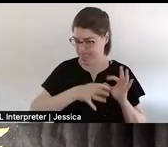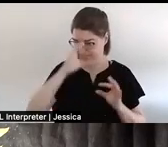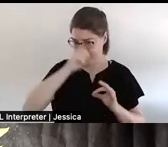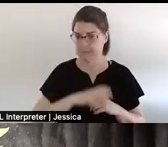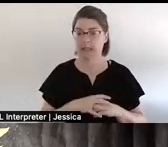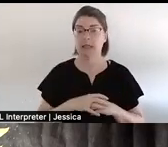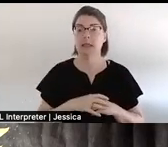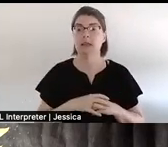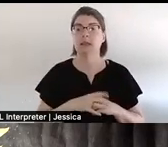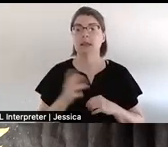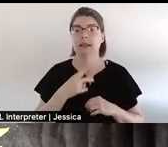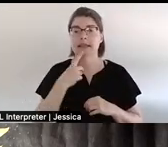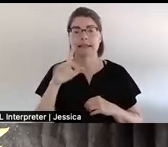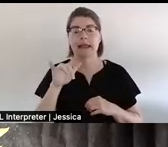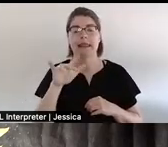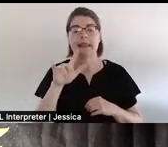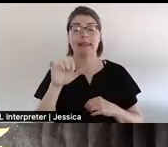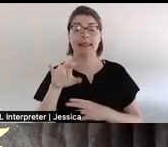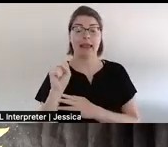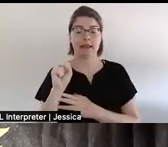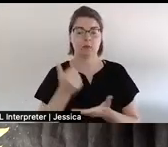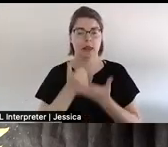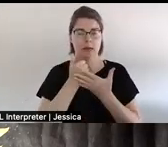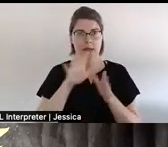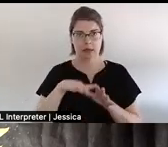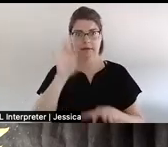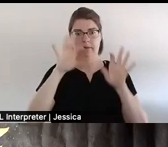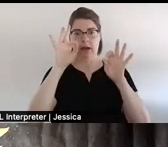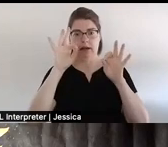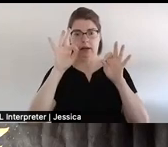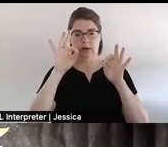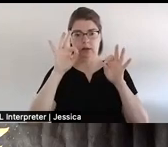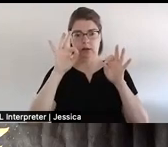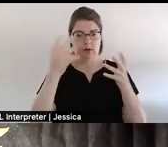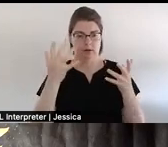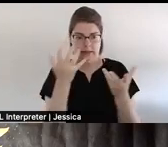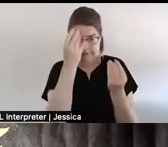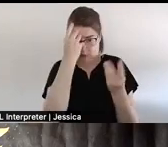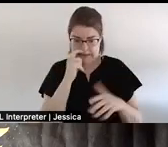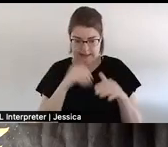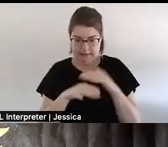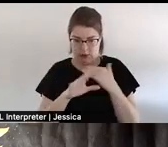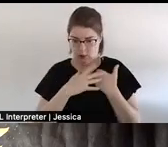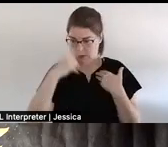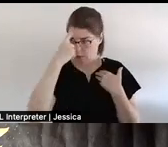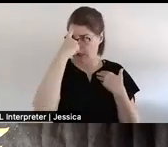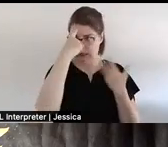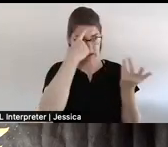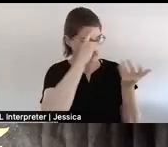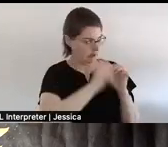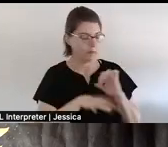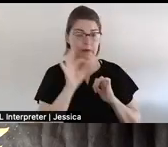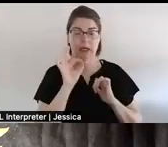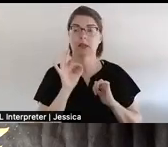said lens would help me to recover that, which I didn't have access to in my brain. So,